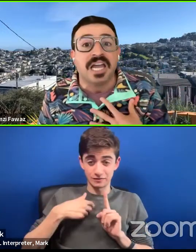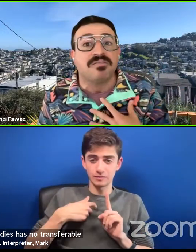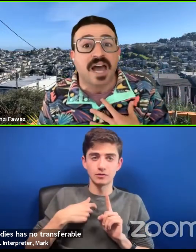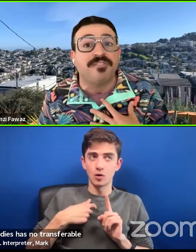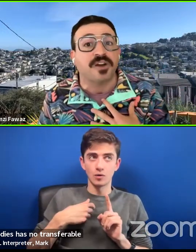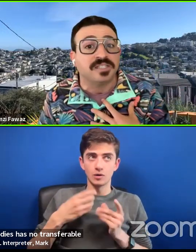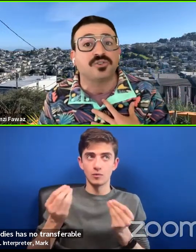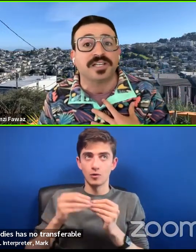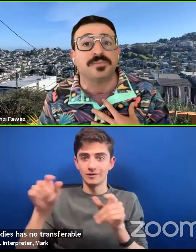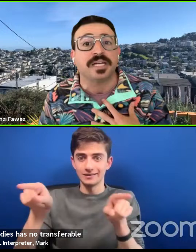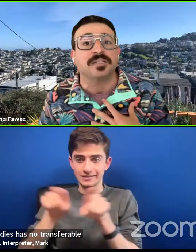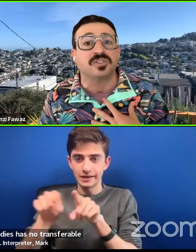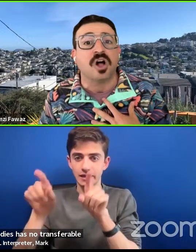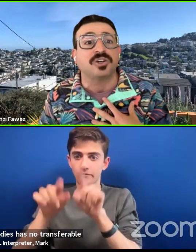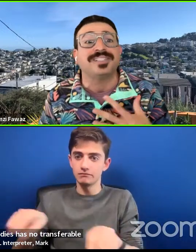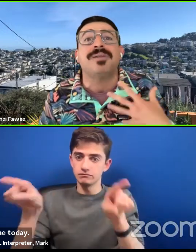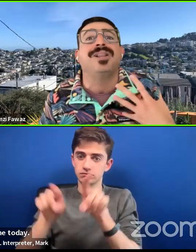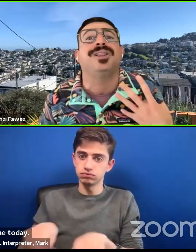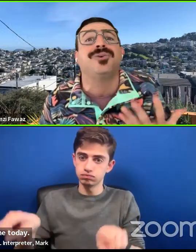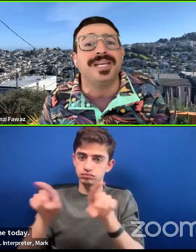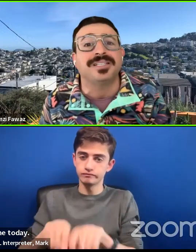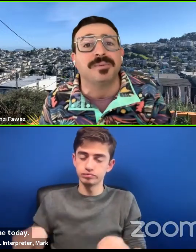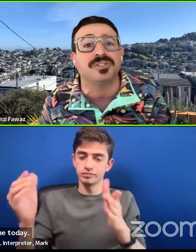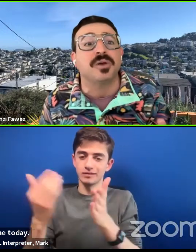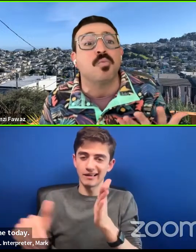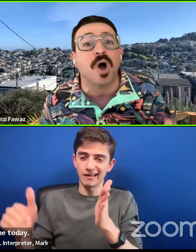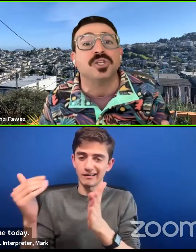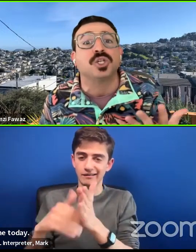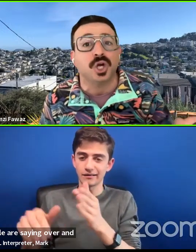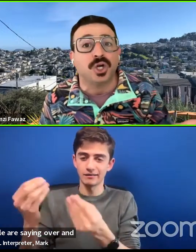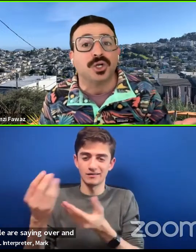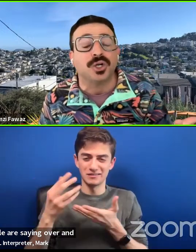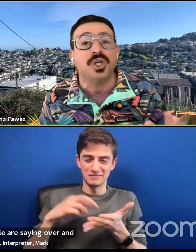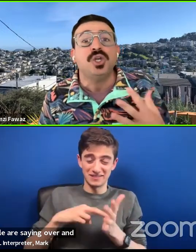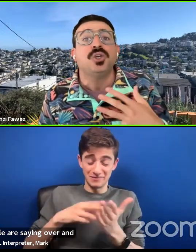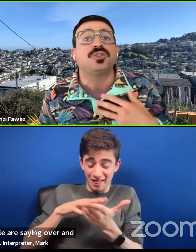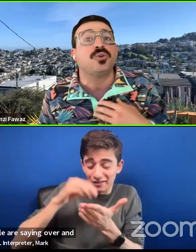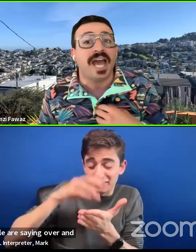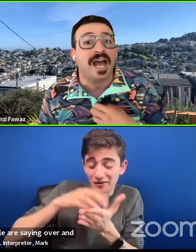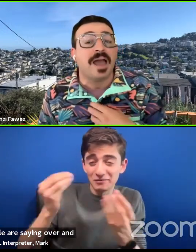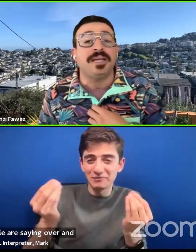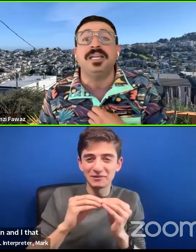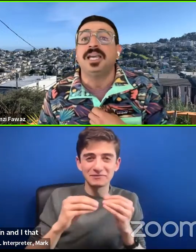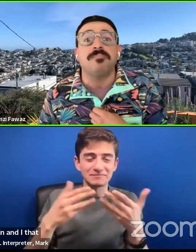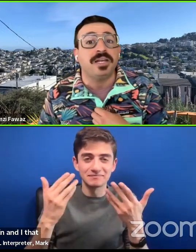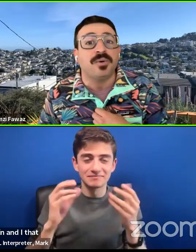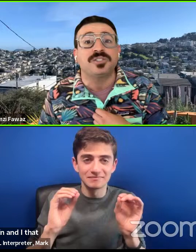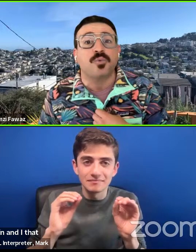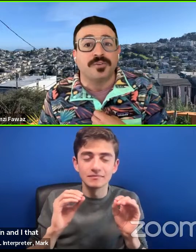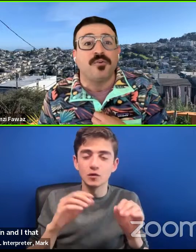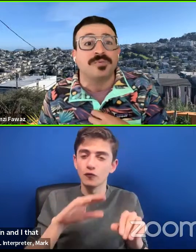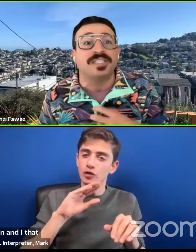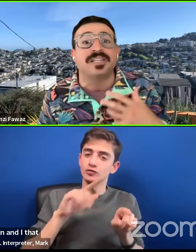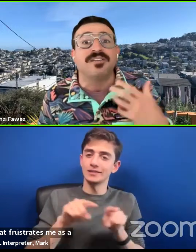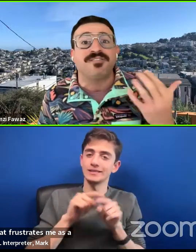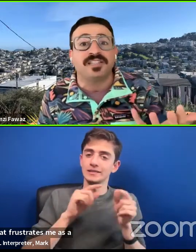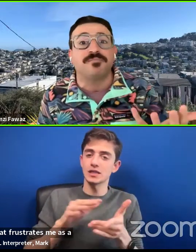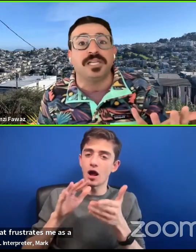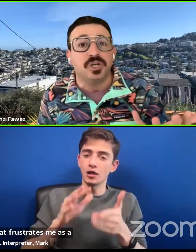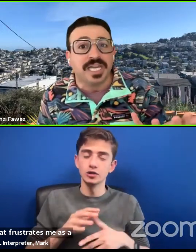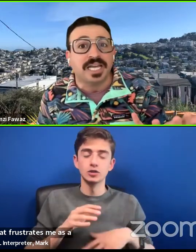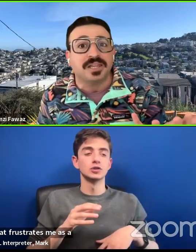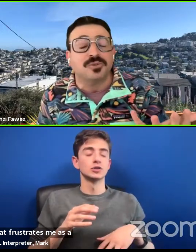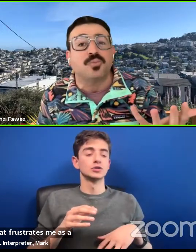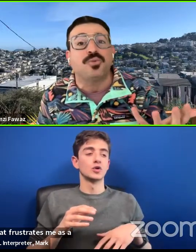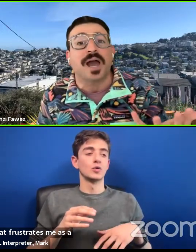and over again. And I, that frustrates me as a scholar, because I'm not learning as much as I want to learn. So yeah, I mean, in many ways, queer forms is an